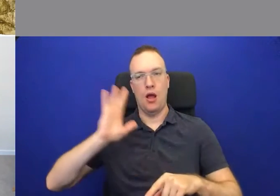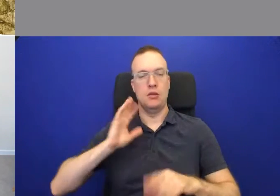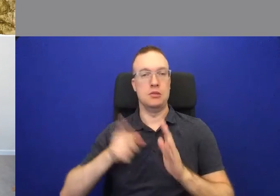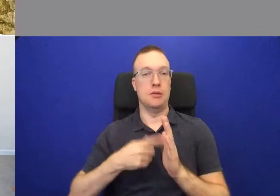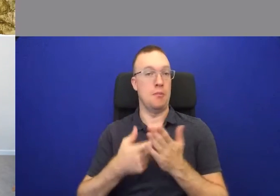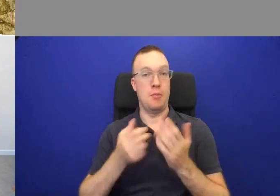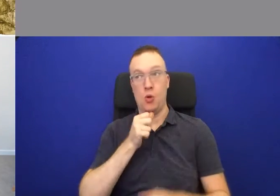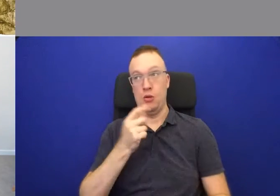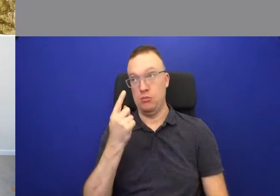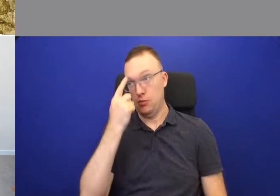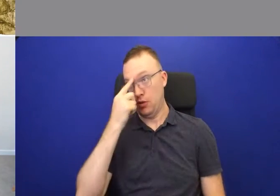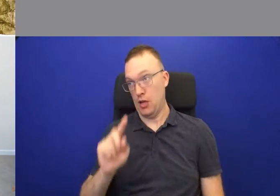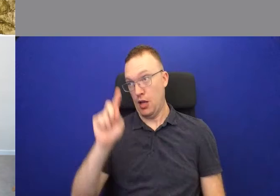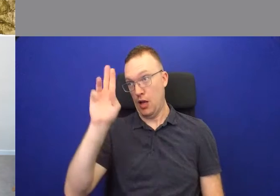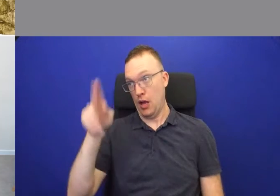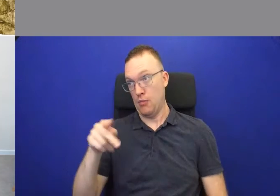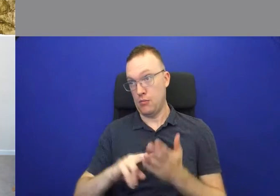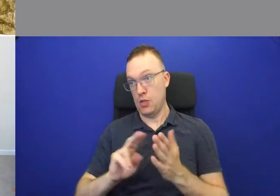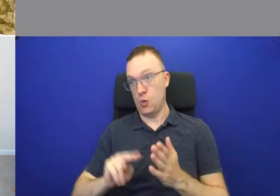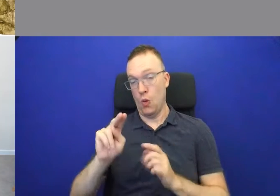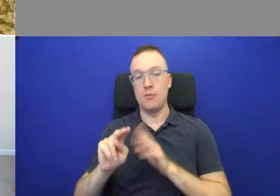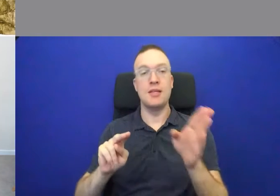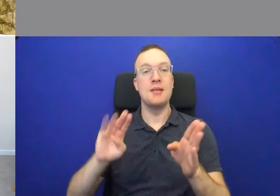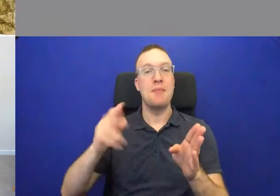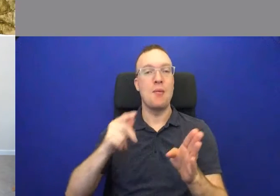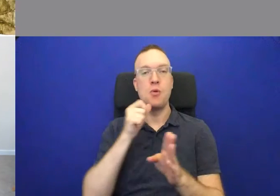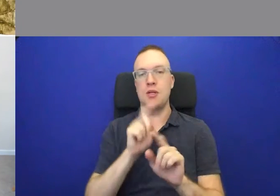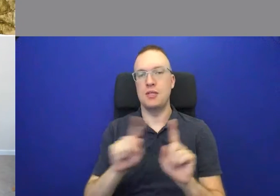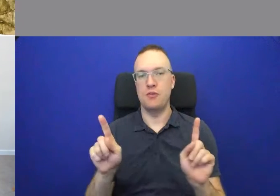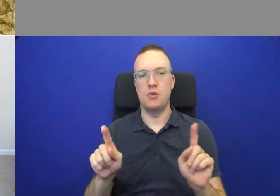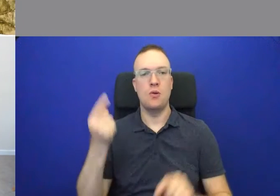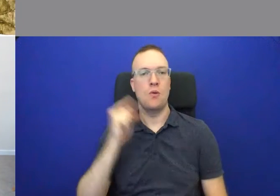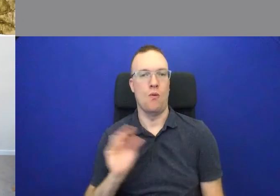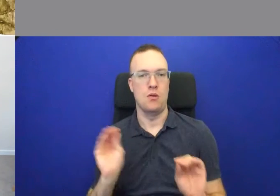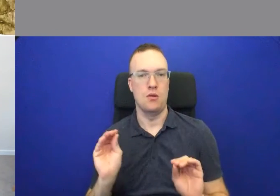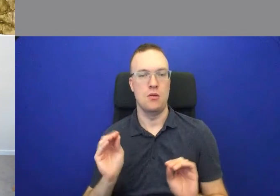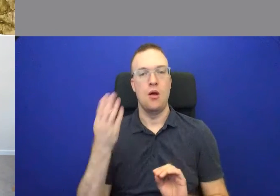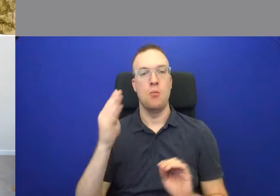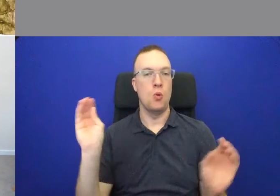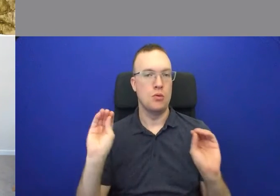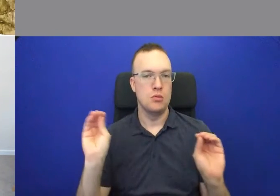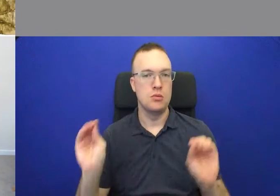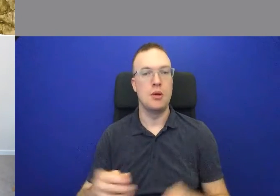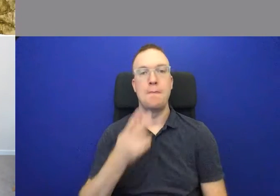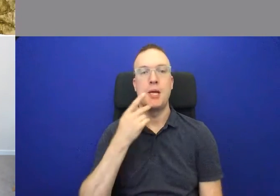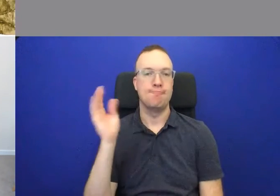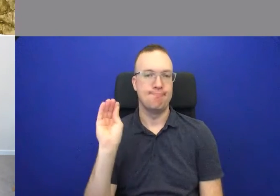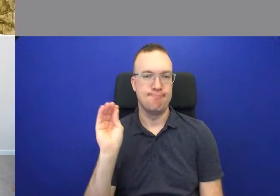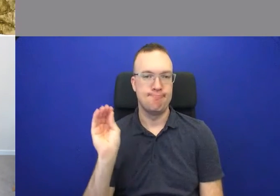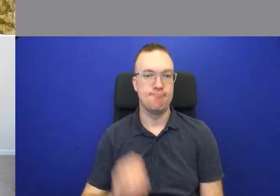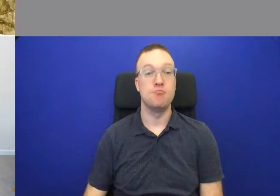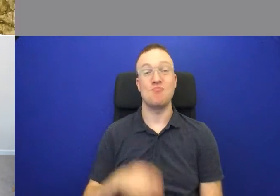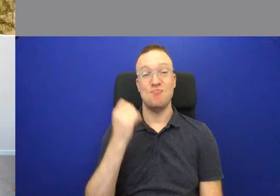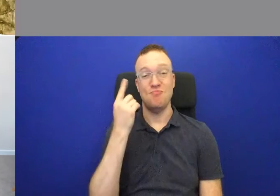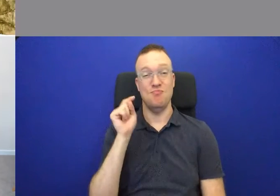This map is quite different. There is no gold, there is no blue, there is no pink. Rather,